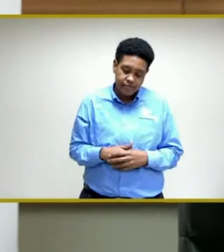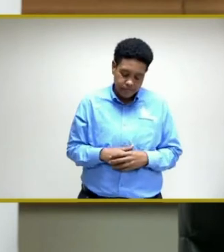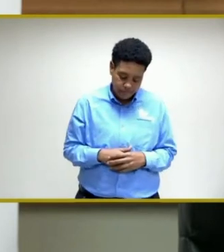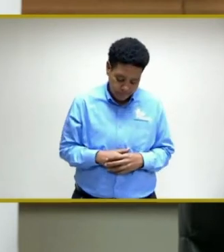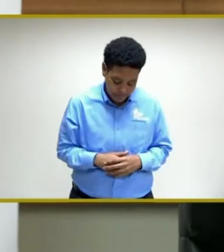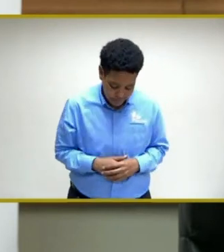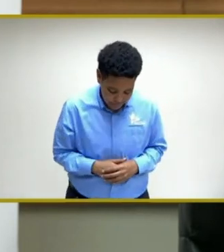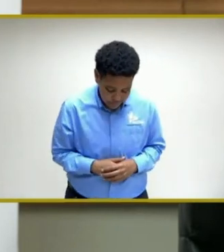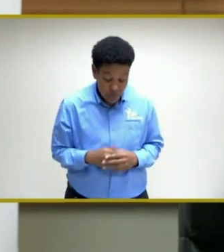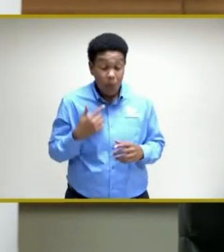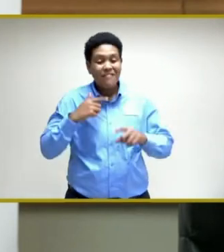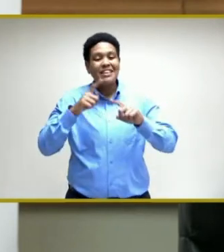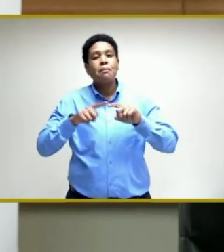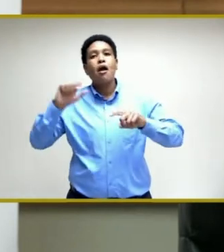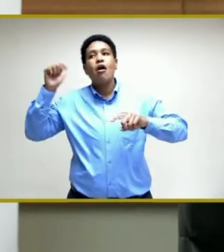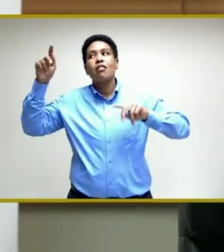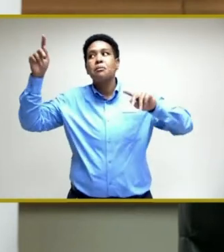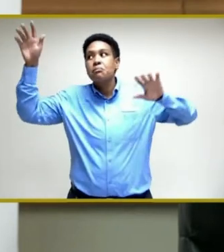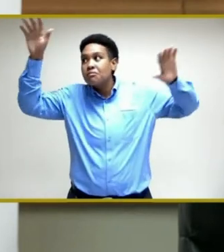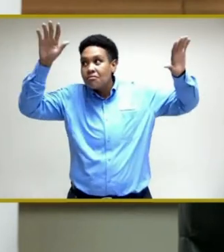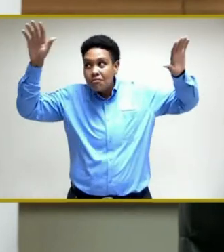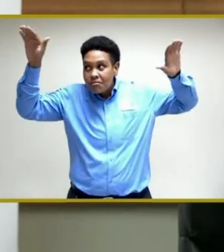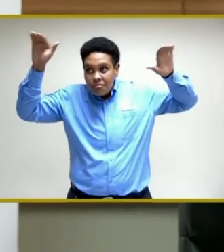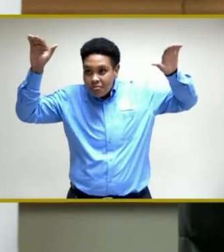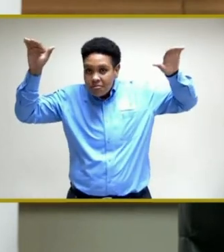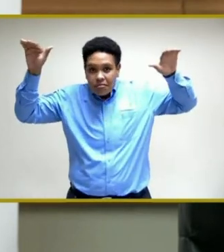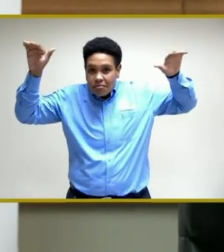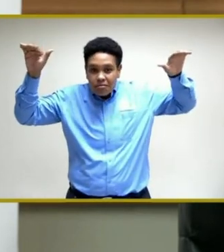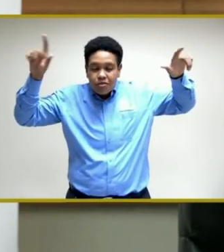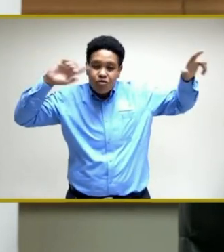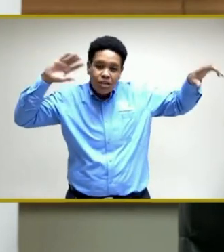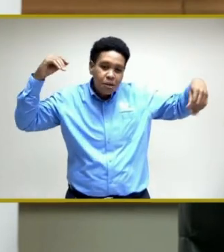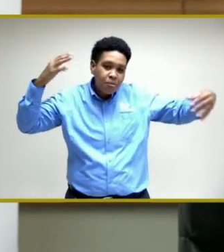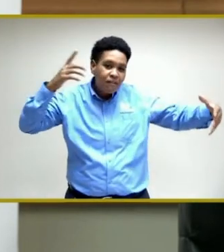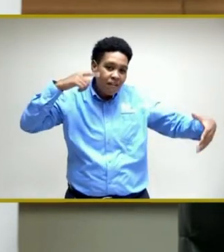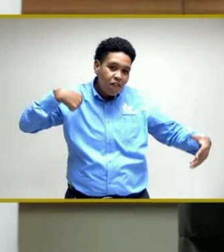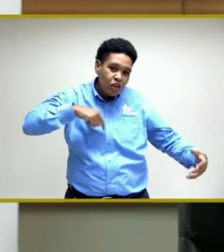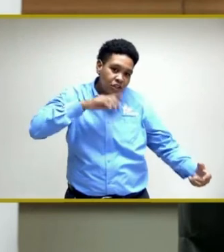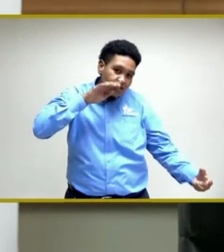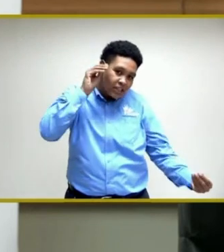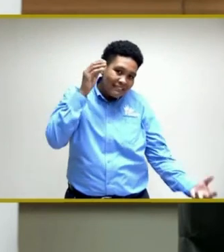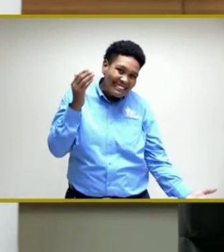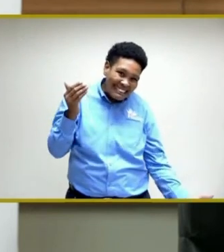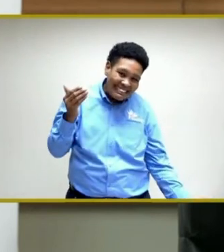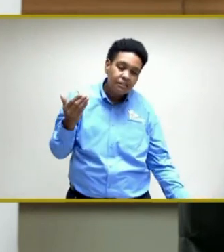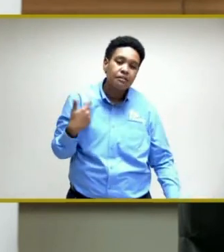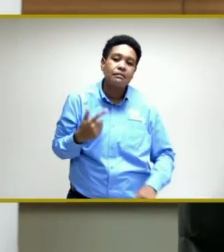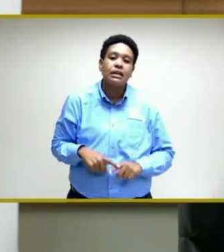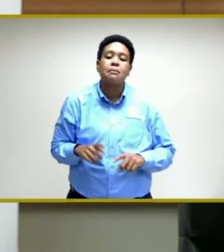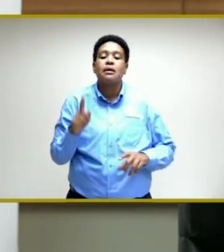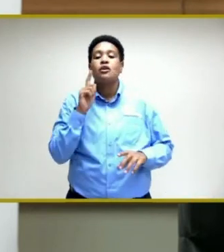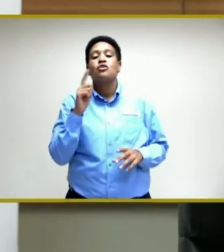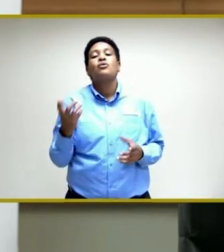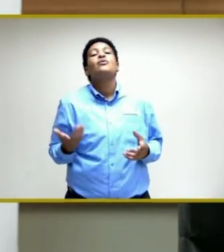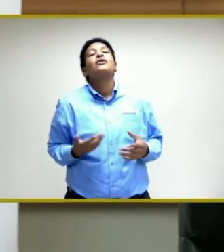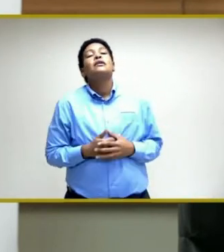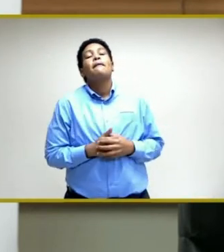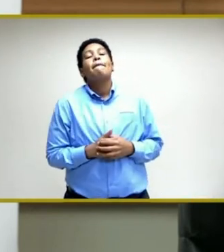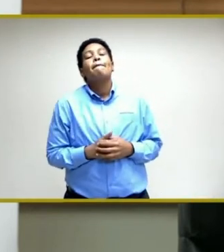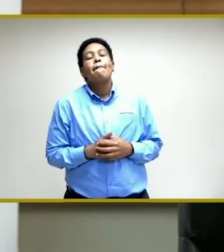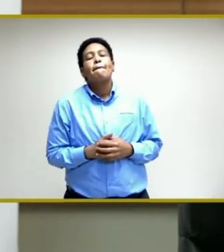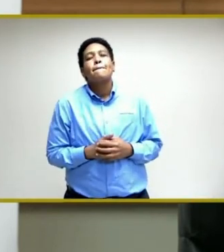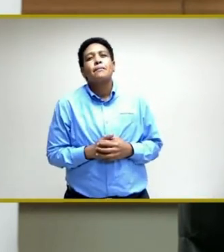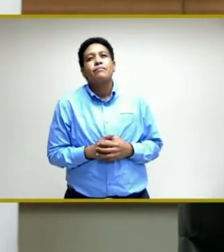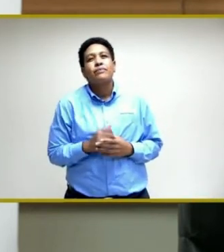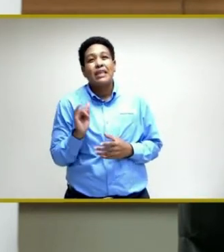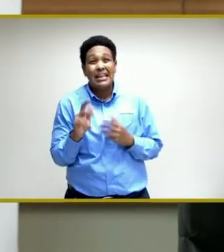have to depend on others in this instance to provide for us the information. To hedge against that kind of